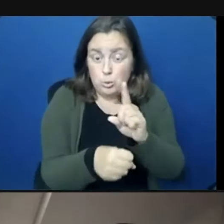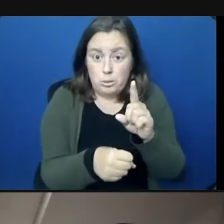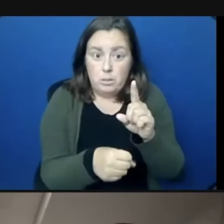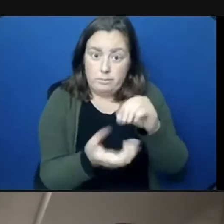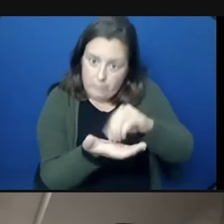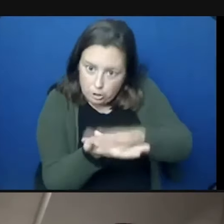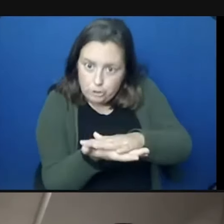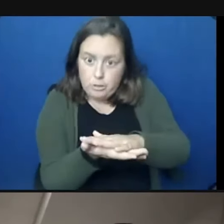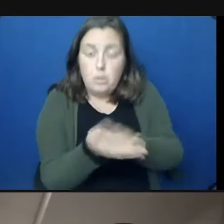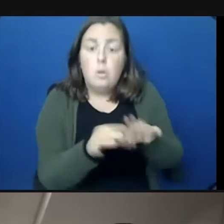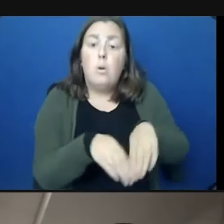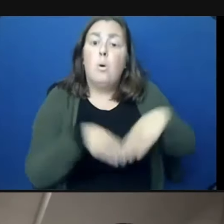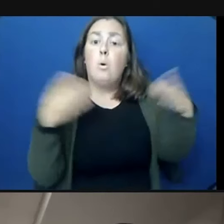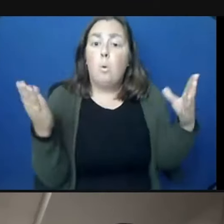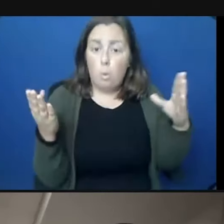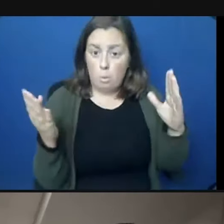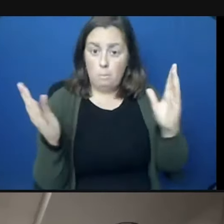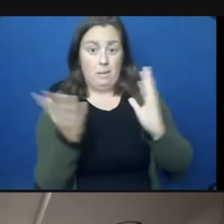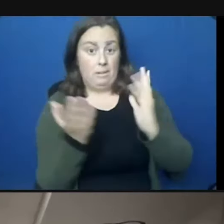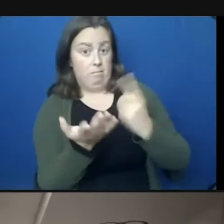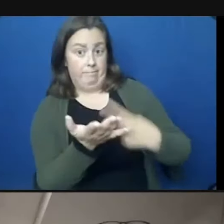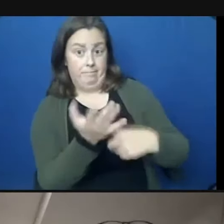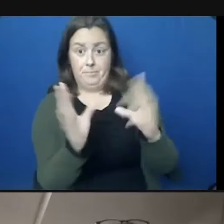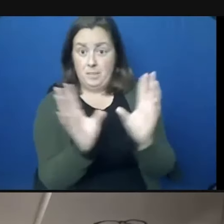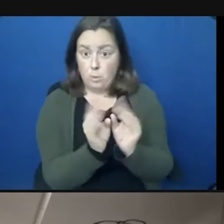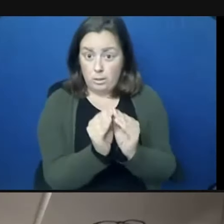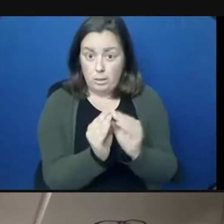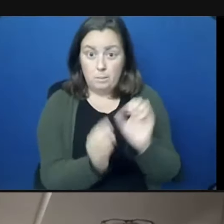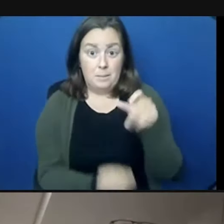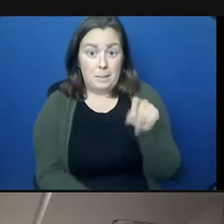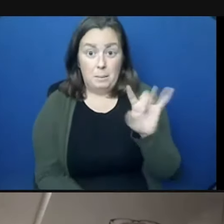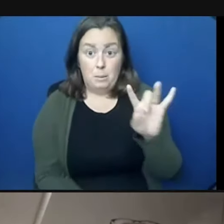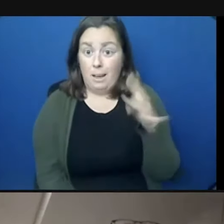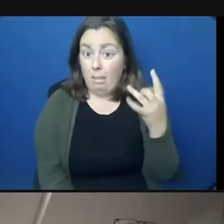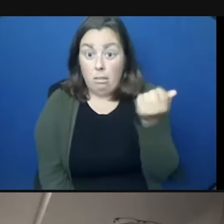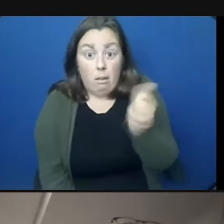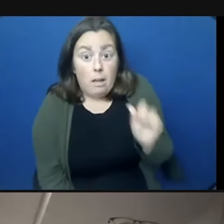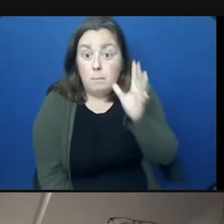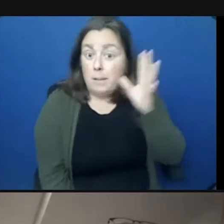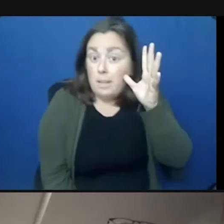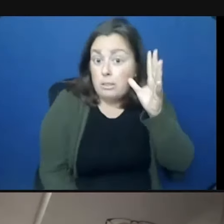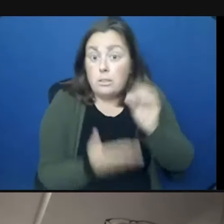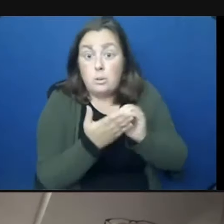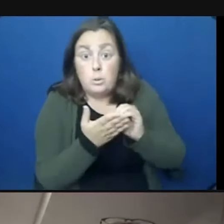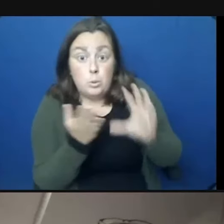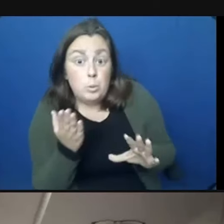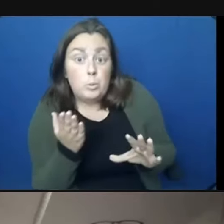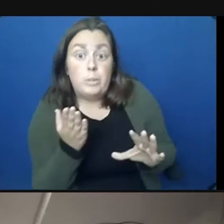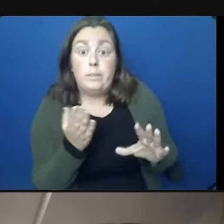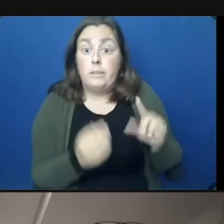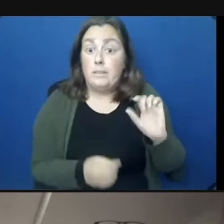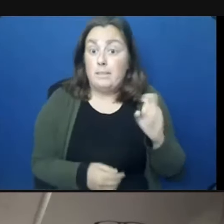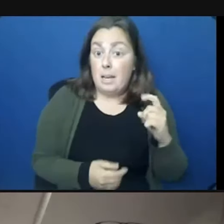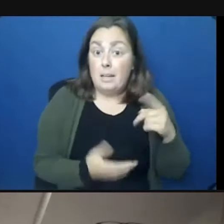Committee had an open forum on September 8, 2021. That was for any parent, any student, any taxpayer,